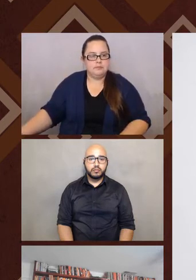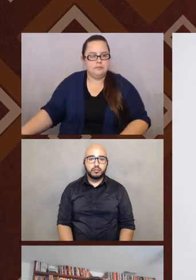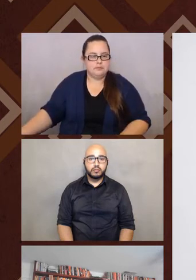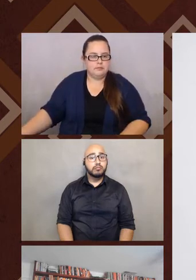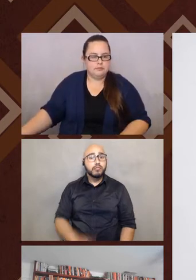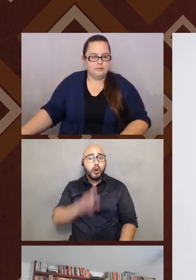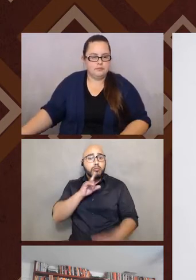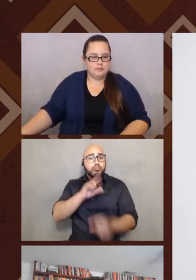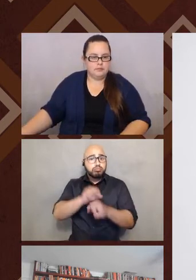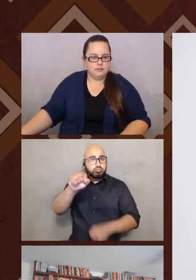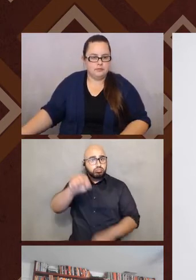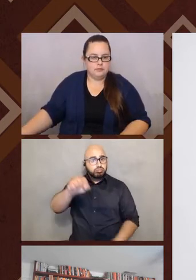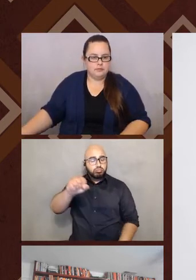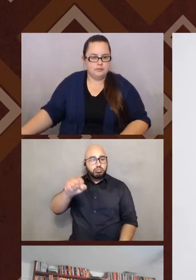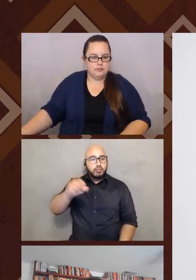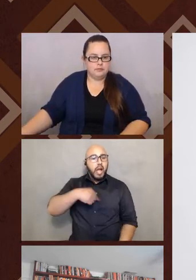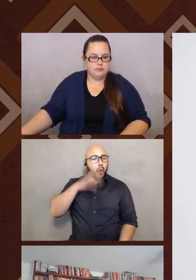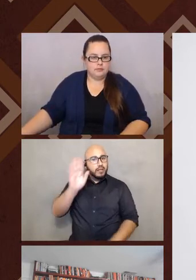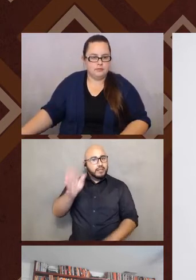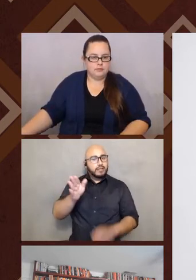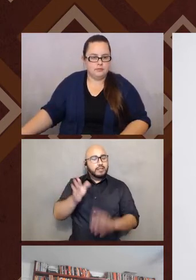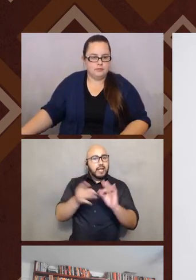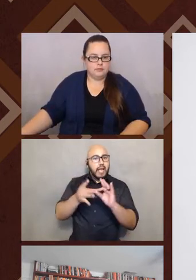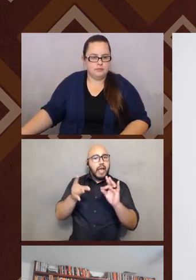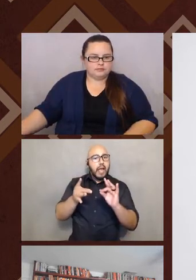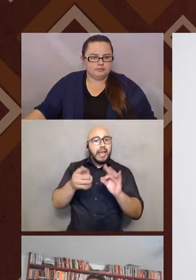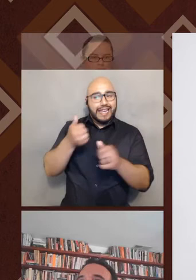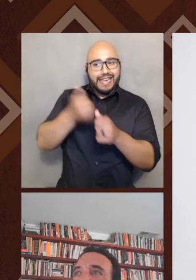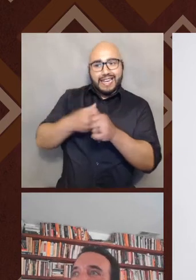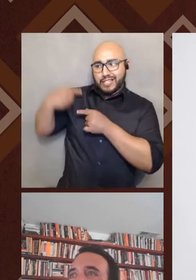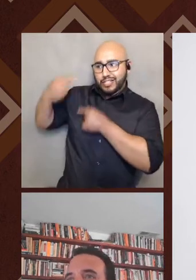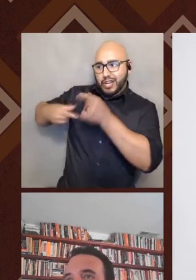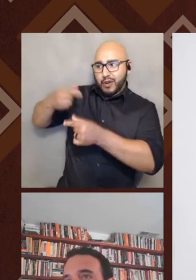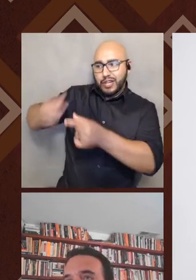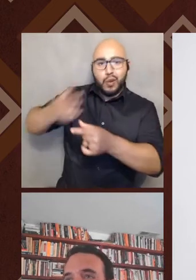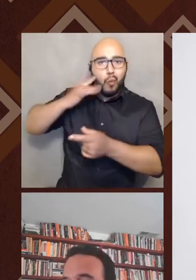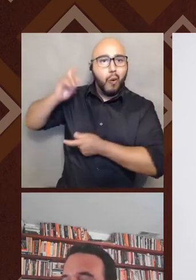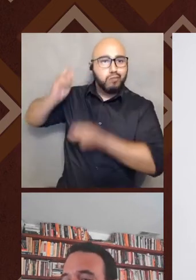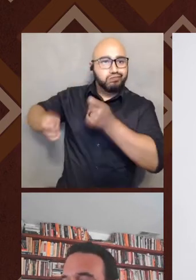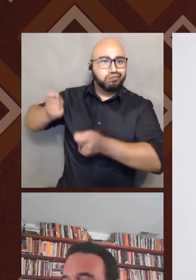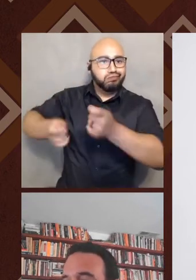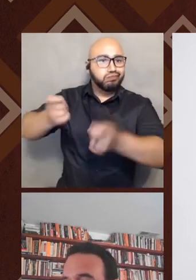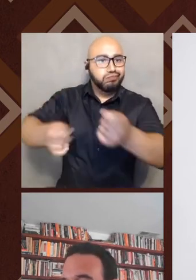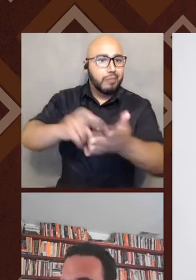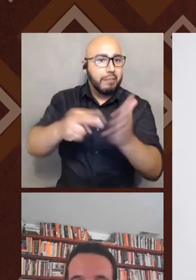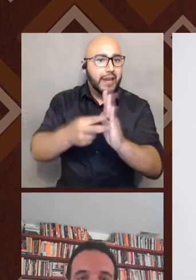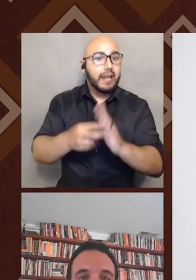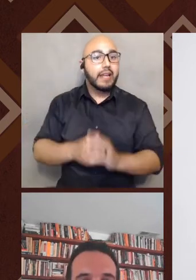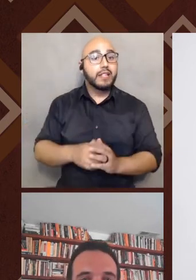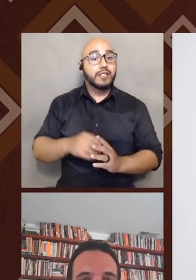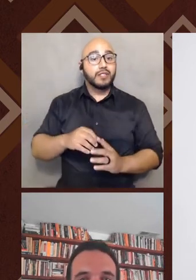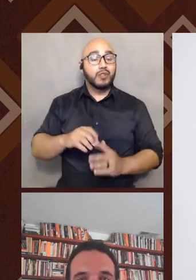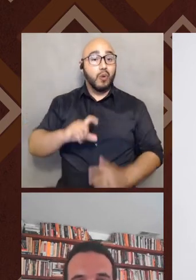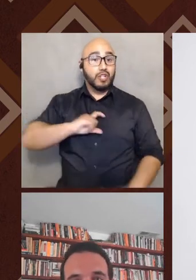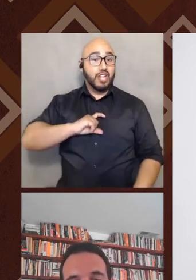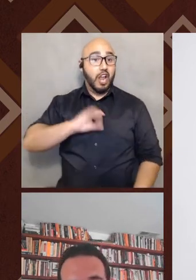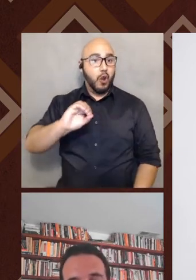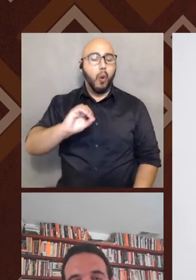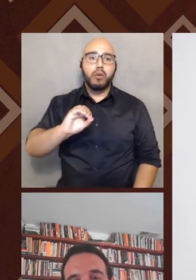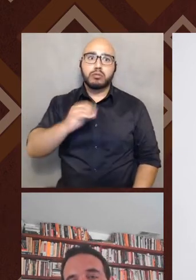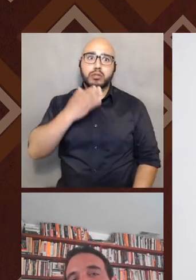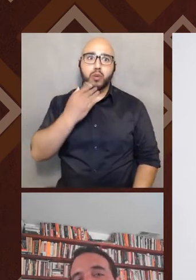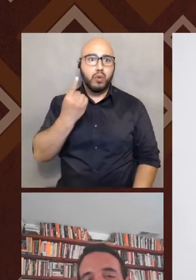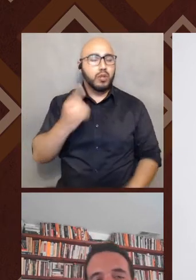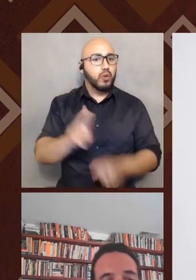it totally, um, changes with, with each generation. Right. And that, um, that again, Chicano is a, is a good one to use in that sense. It